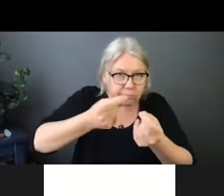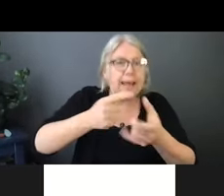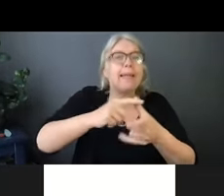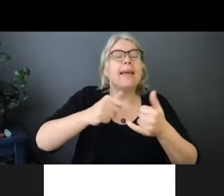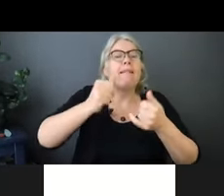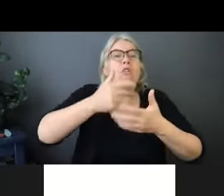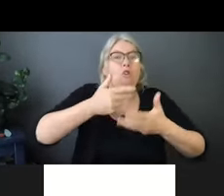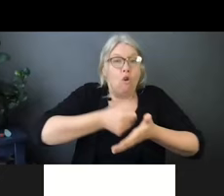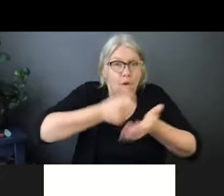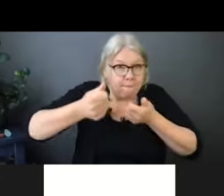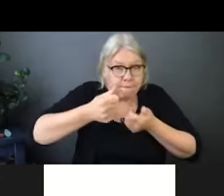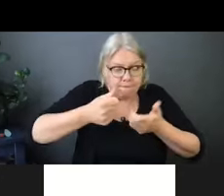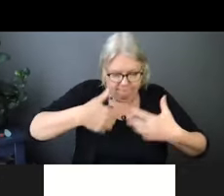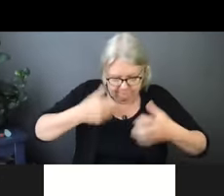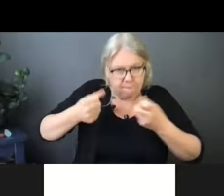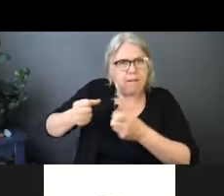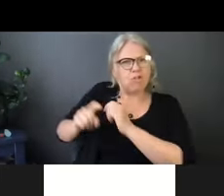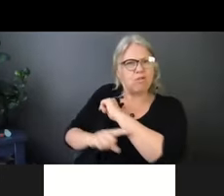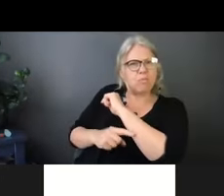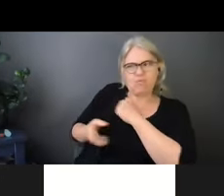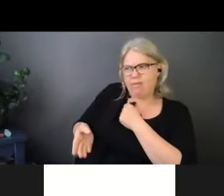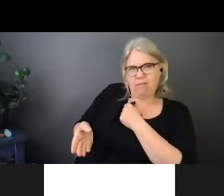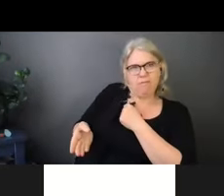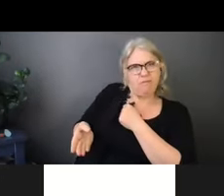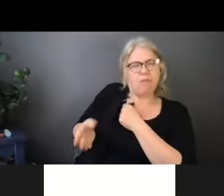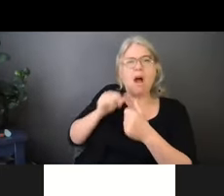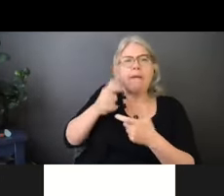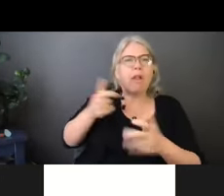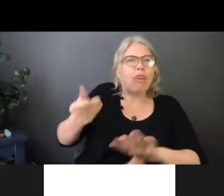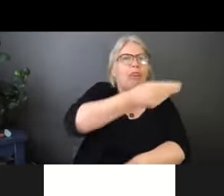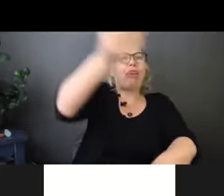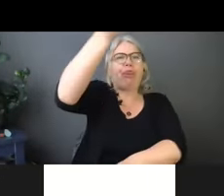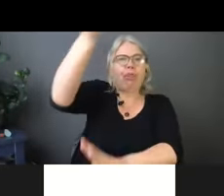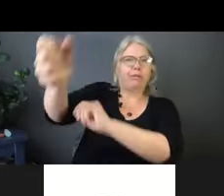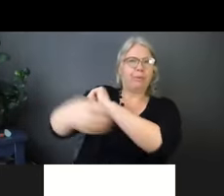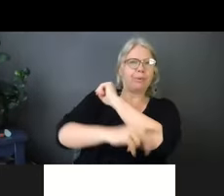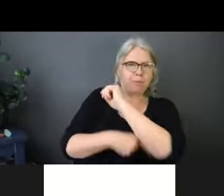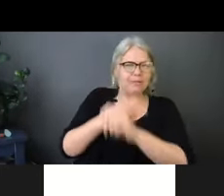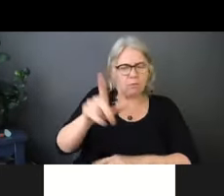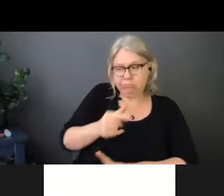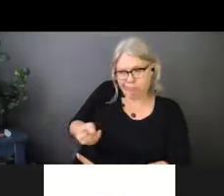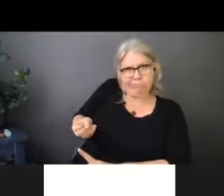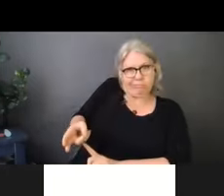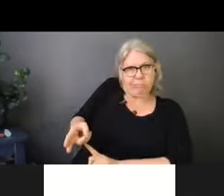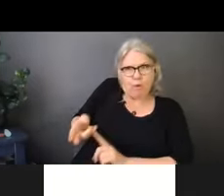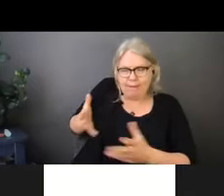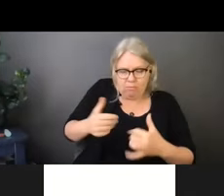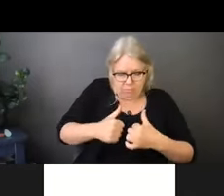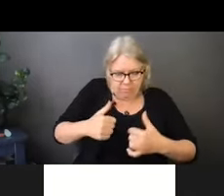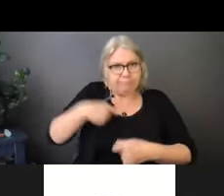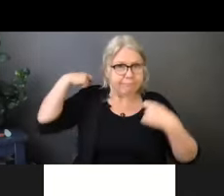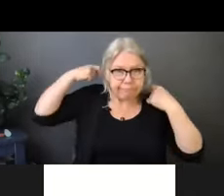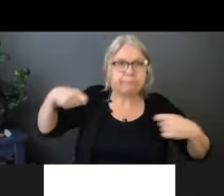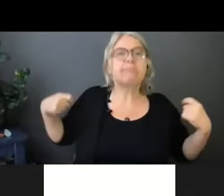so the person could dispose of things properly in the garbage can and about the hand hygiene really, really important. What the